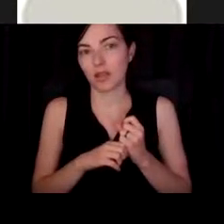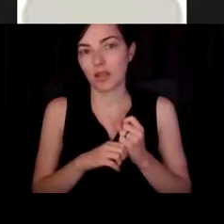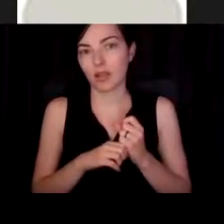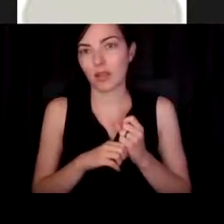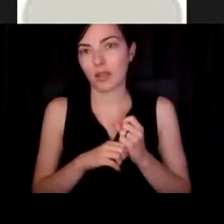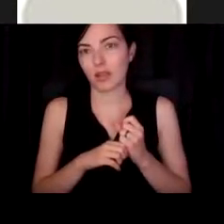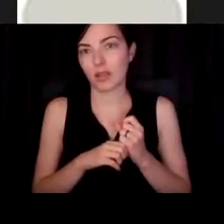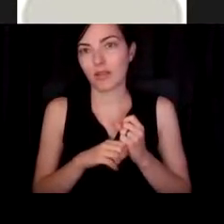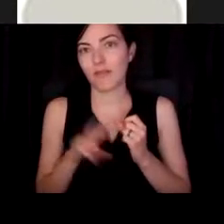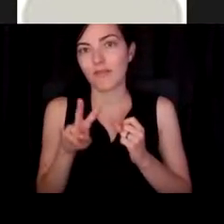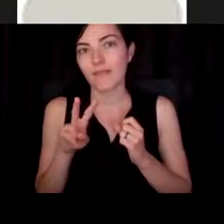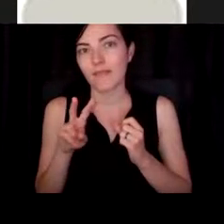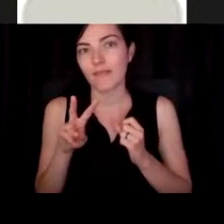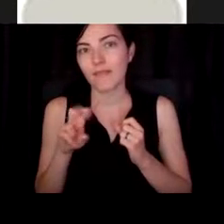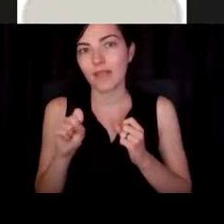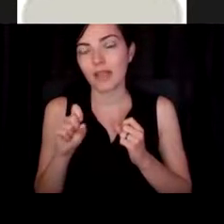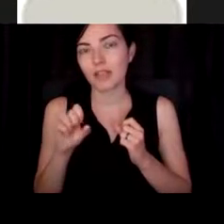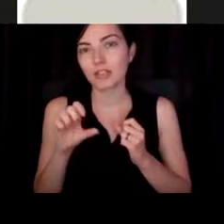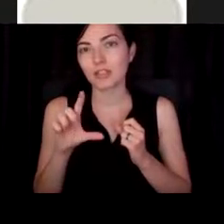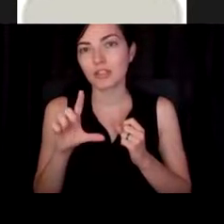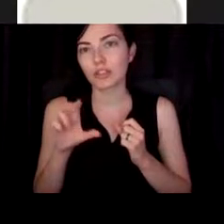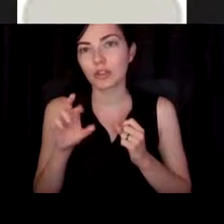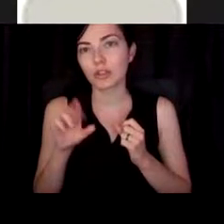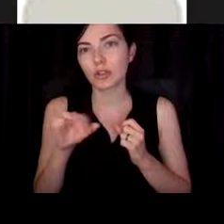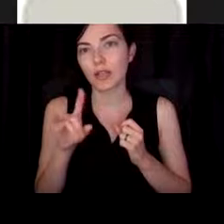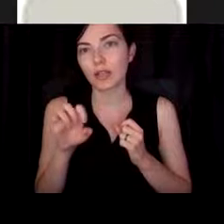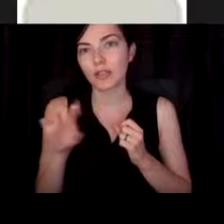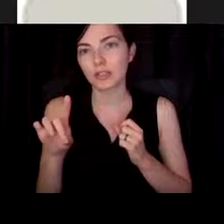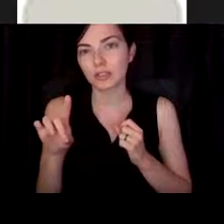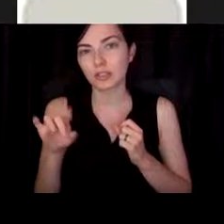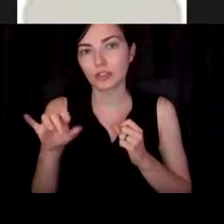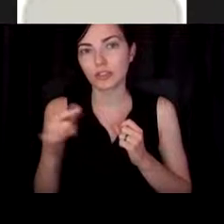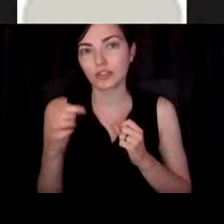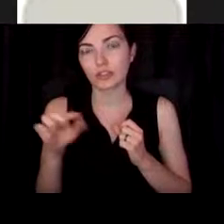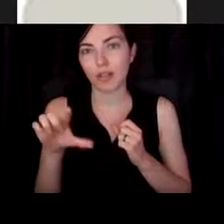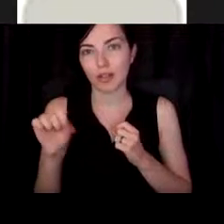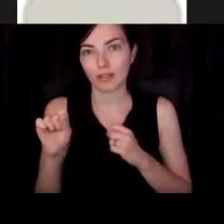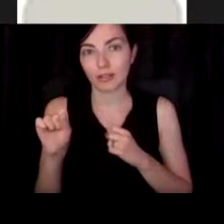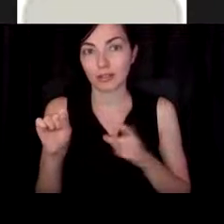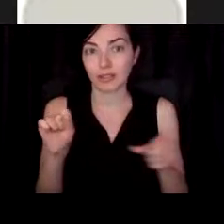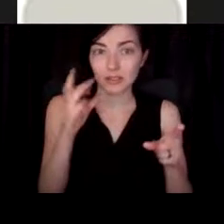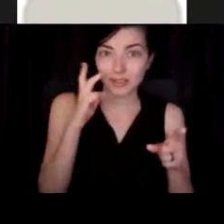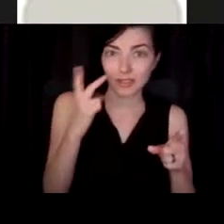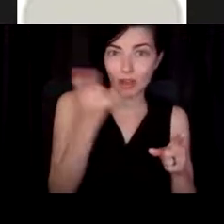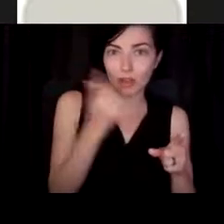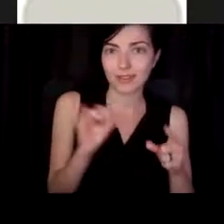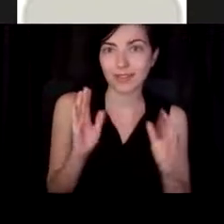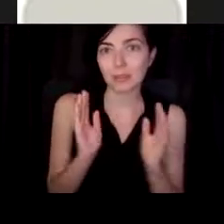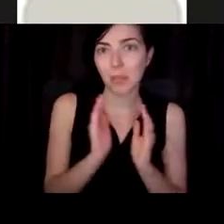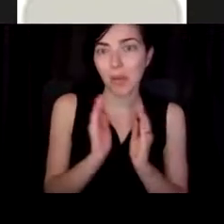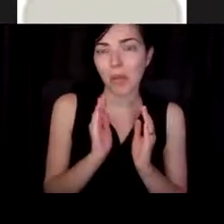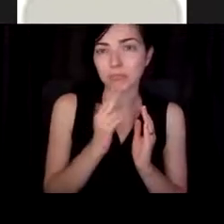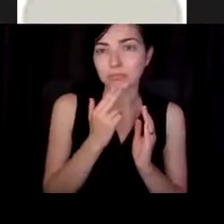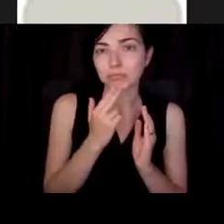gels. And if you look at them, you end up with, you know, really what looks like a small blood vessel with this red is